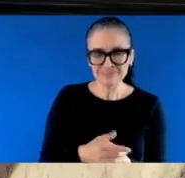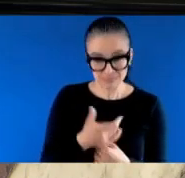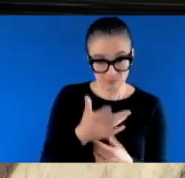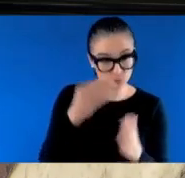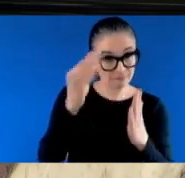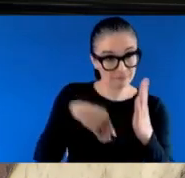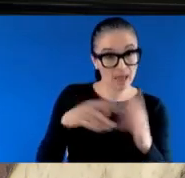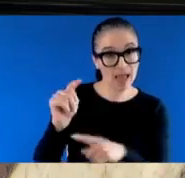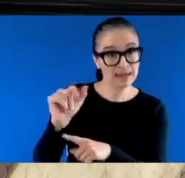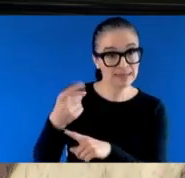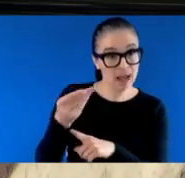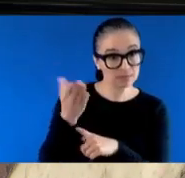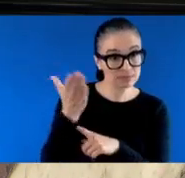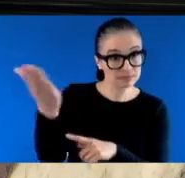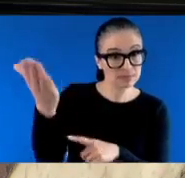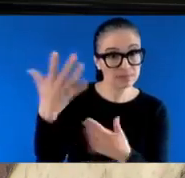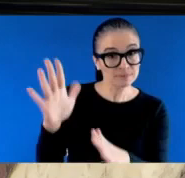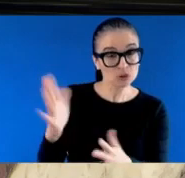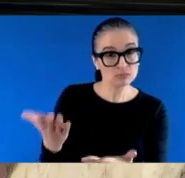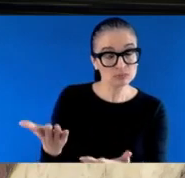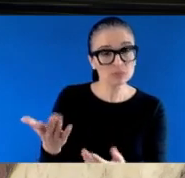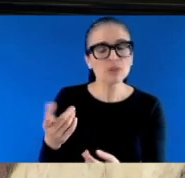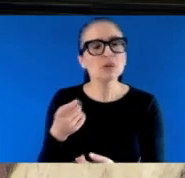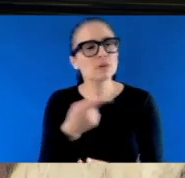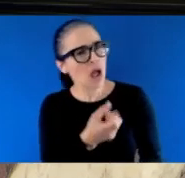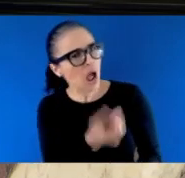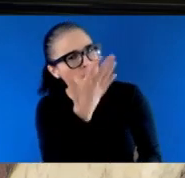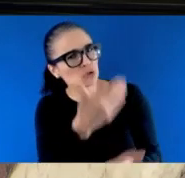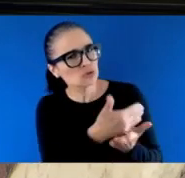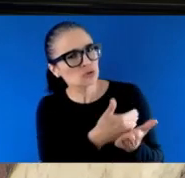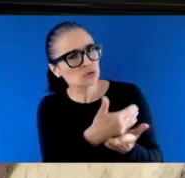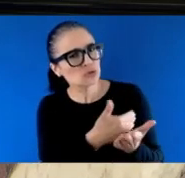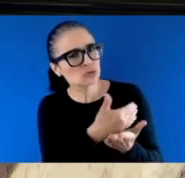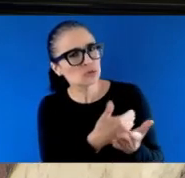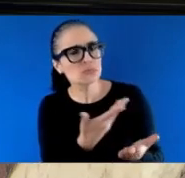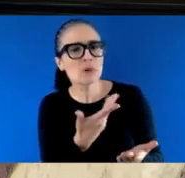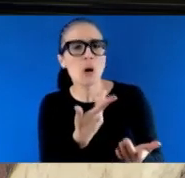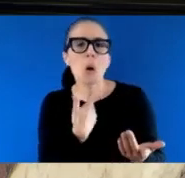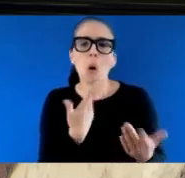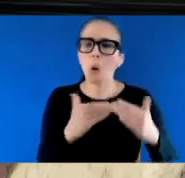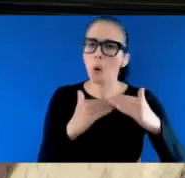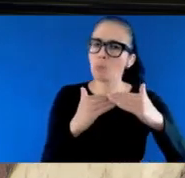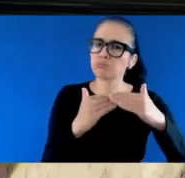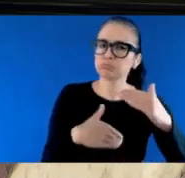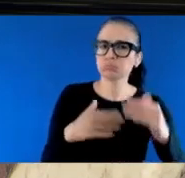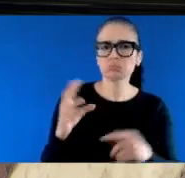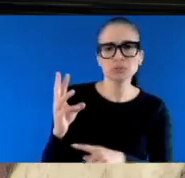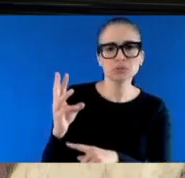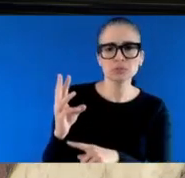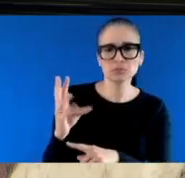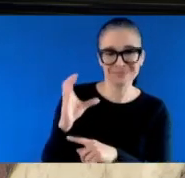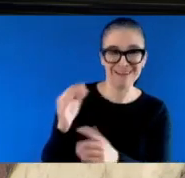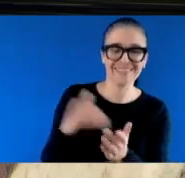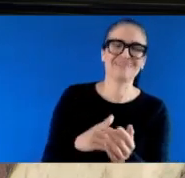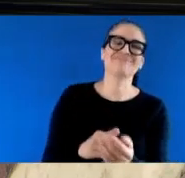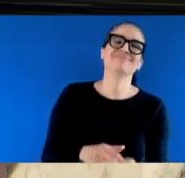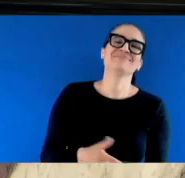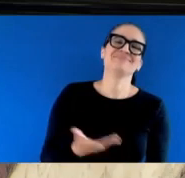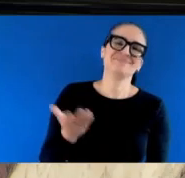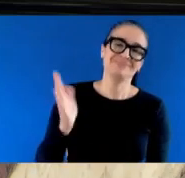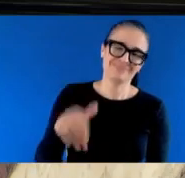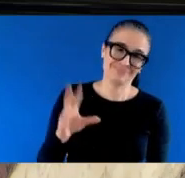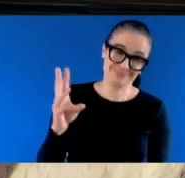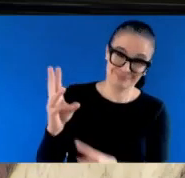much do you make? He said, I don't know, under $600,000. And I laughed, and I said, Under $600,000? He said, Just kidding you. You